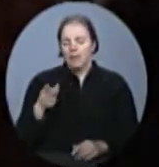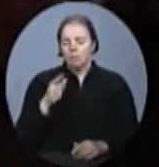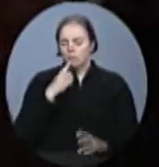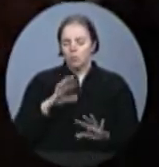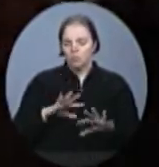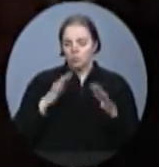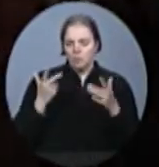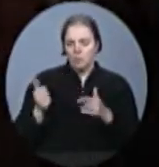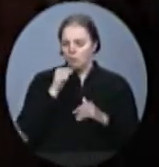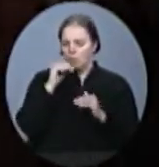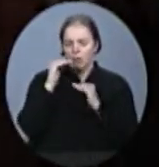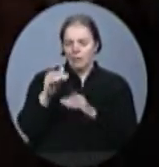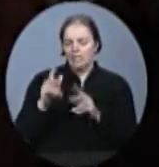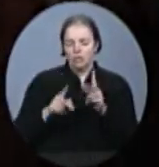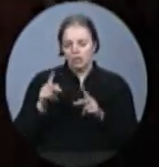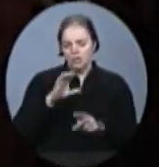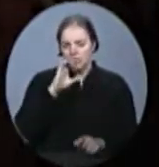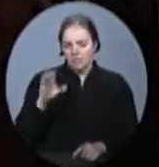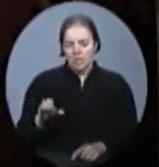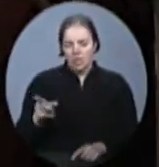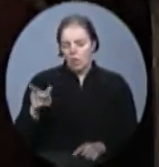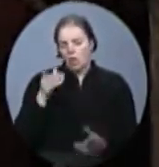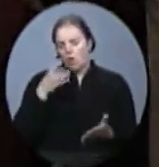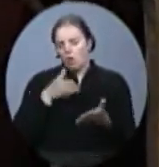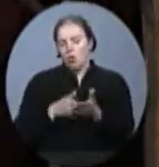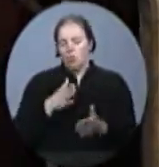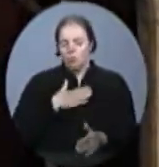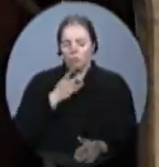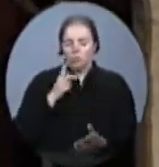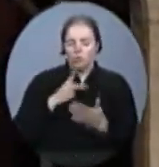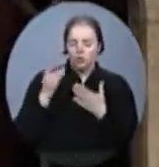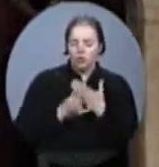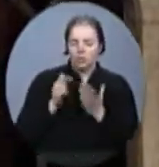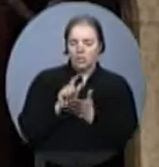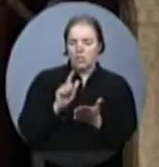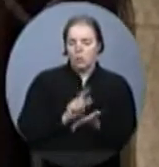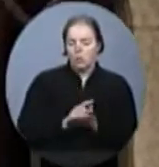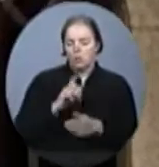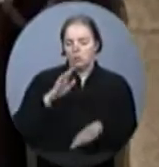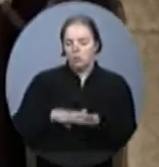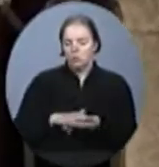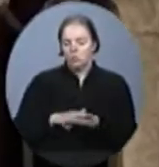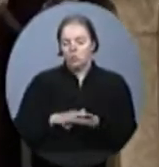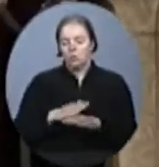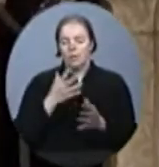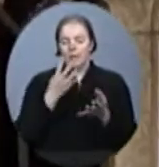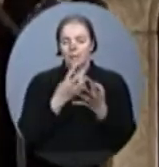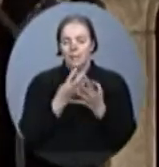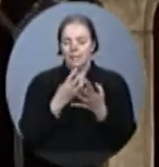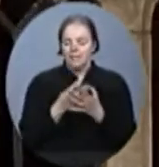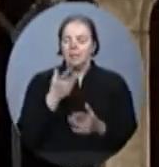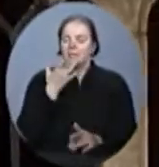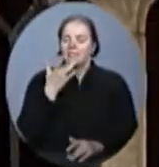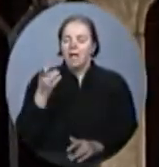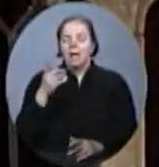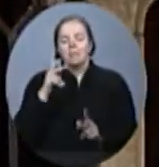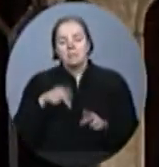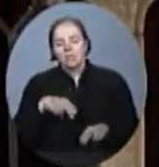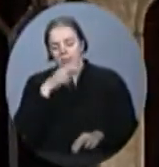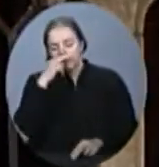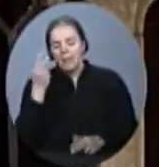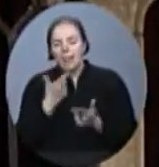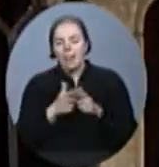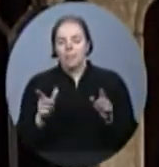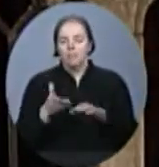in the Senate. Liberals apparently want dangerous criminals to get out of jail more quickly. Mr. Speaker, the Liberals aren't in it for Canadians,